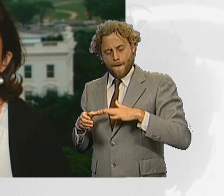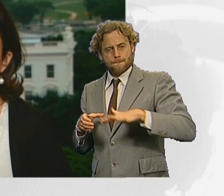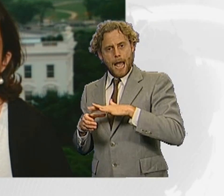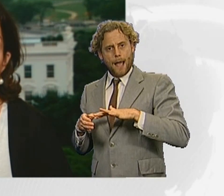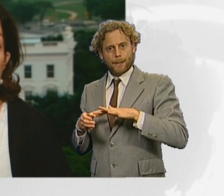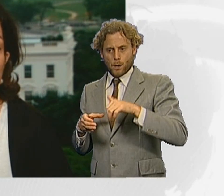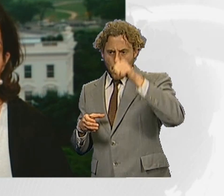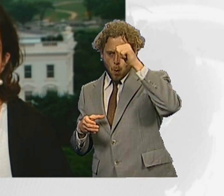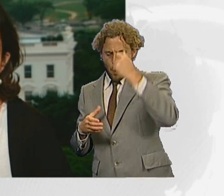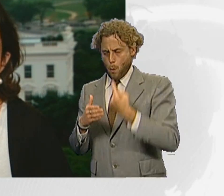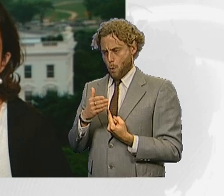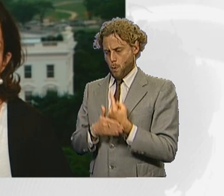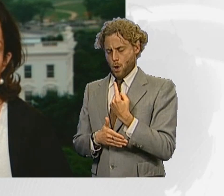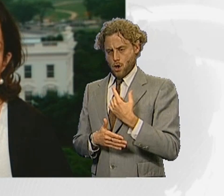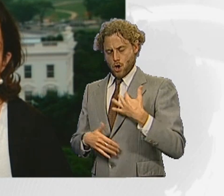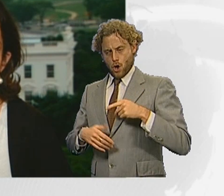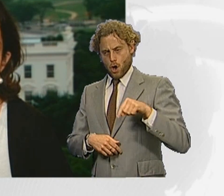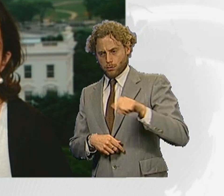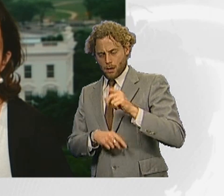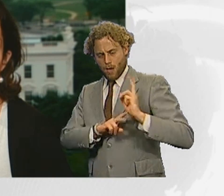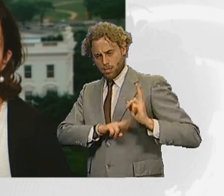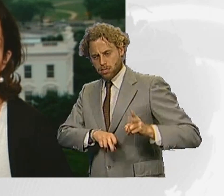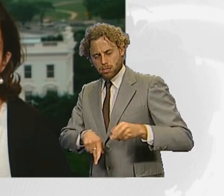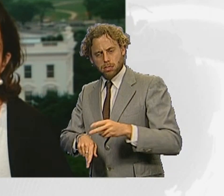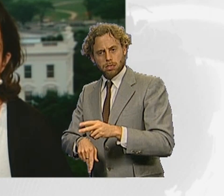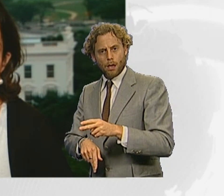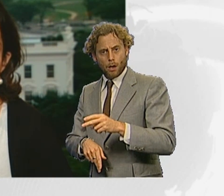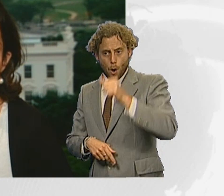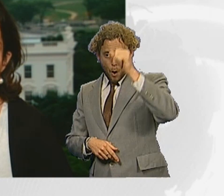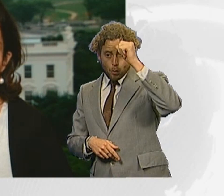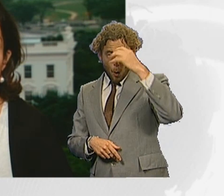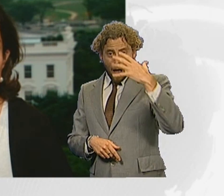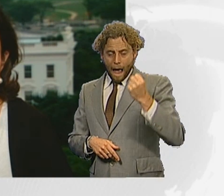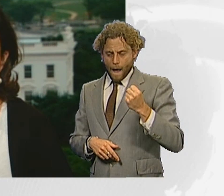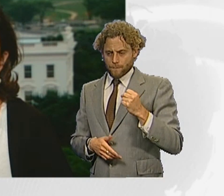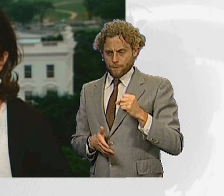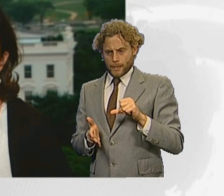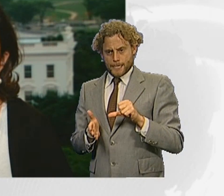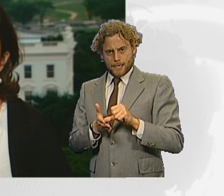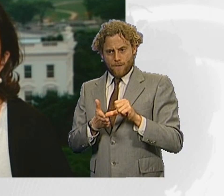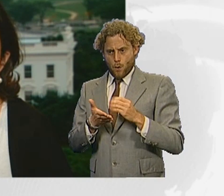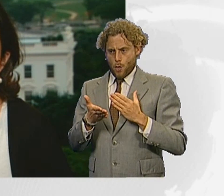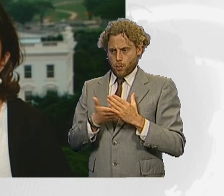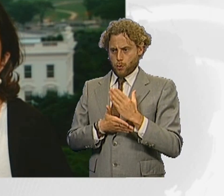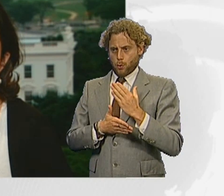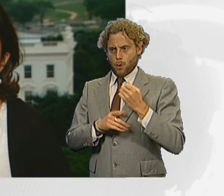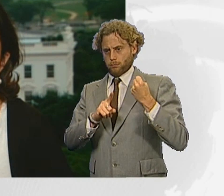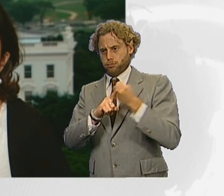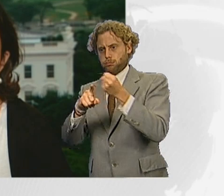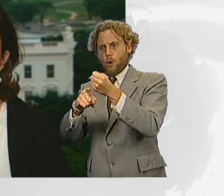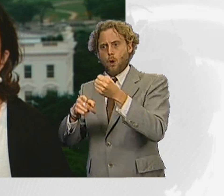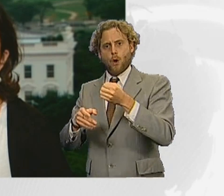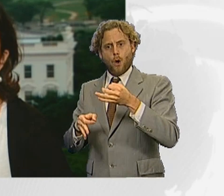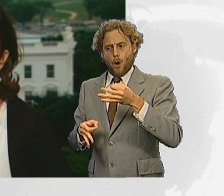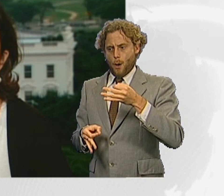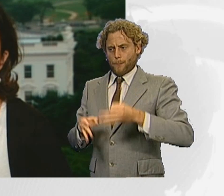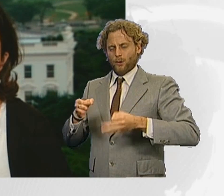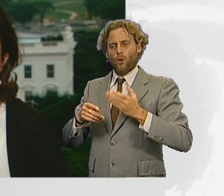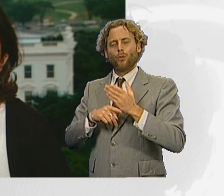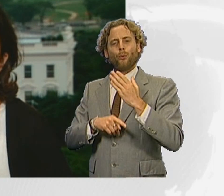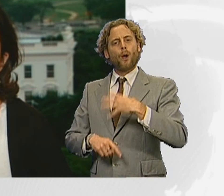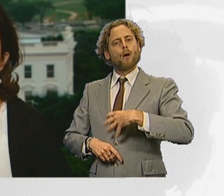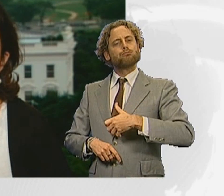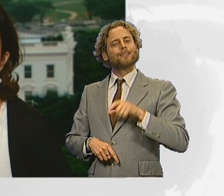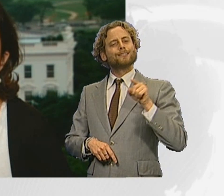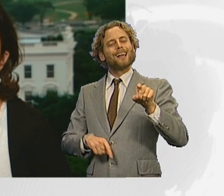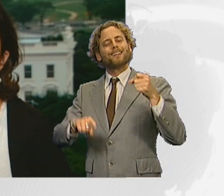when the country is divided in the midst of a very acrimonious political campaign ahead of the presidential election. We also heard from Mitt